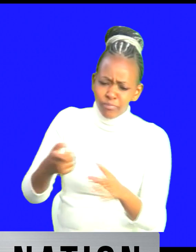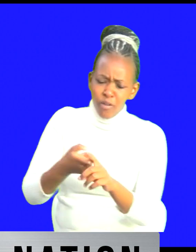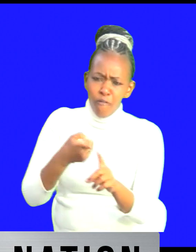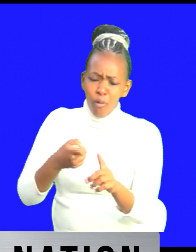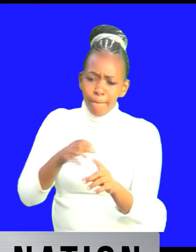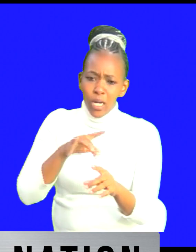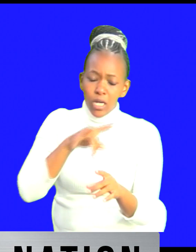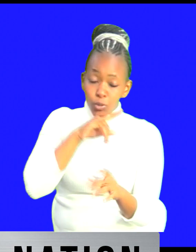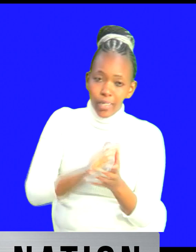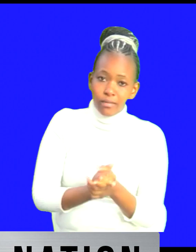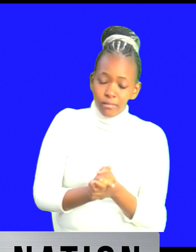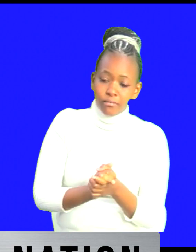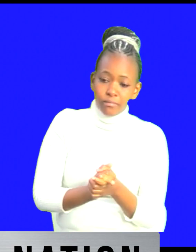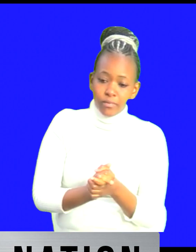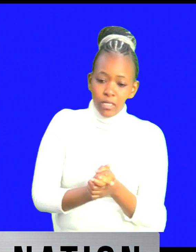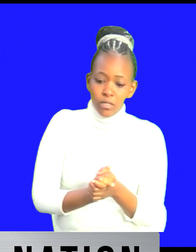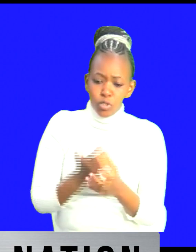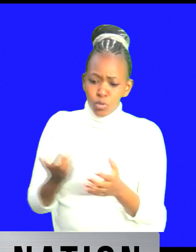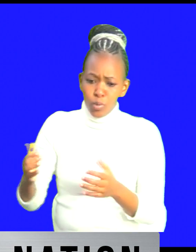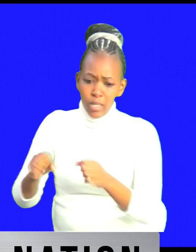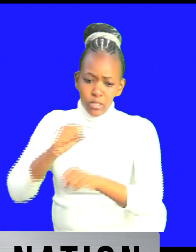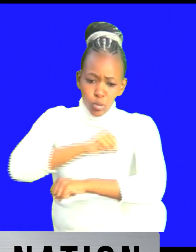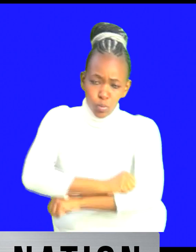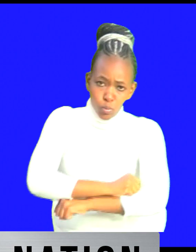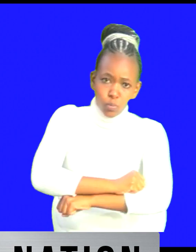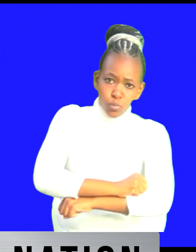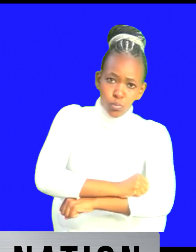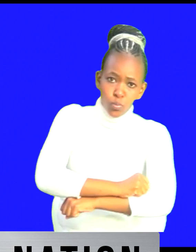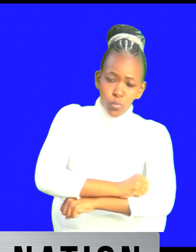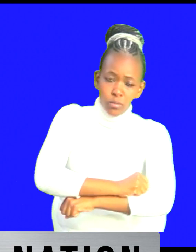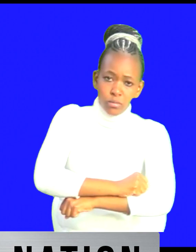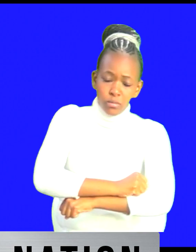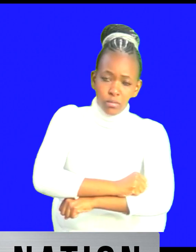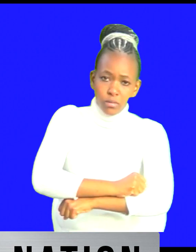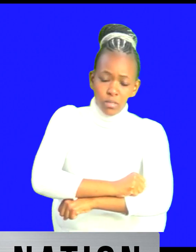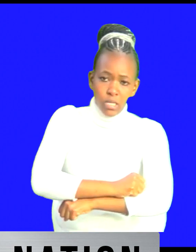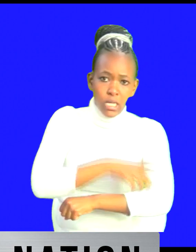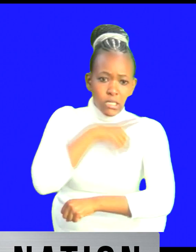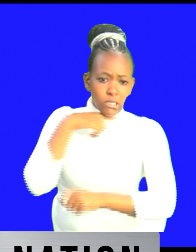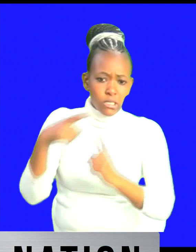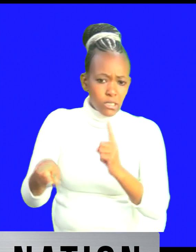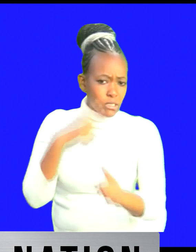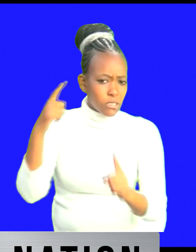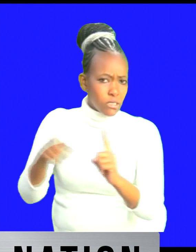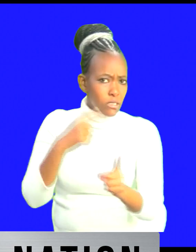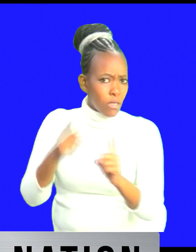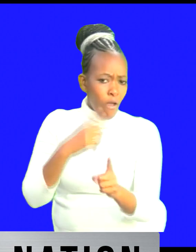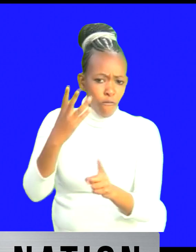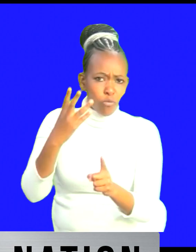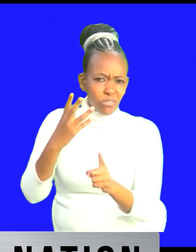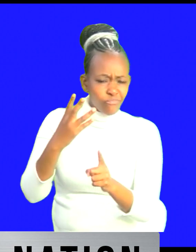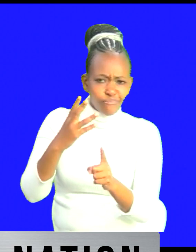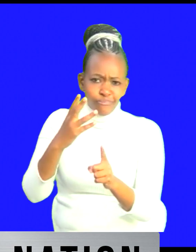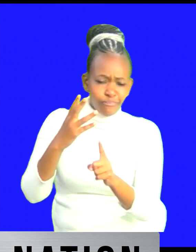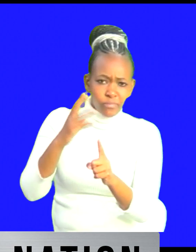unfortunate it's unfortunate that uh children in school are taken and and and basically some are killed i think about 40 something died in that in that